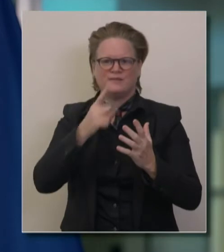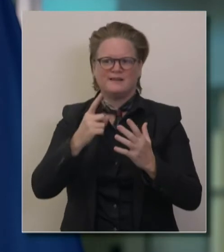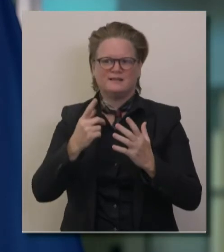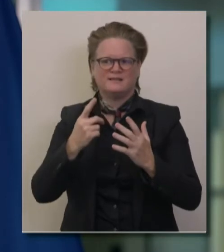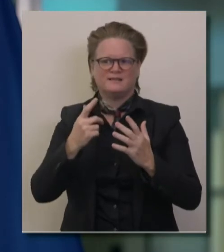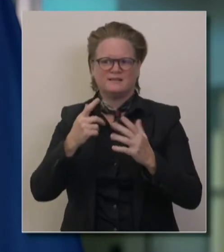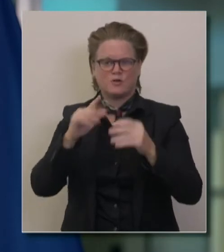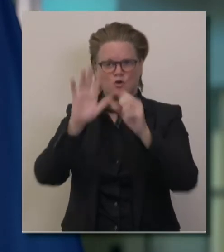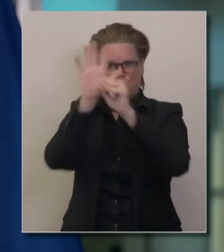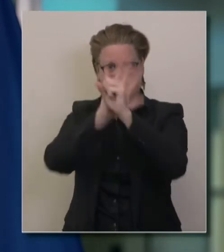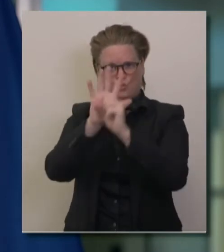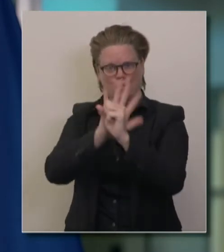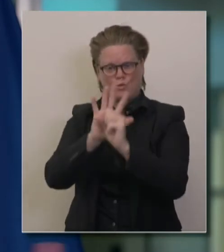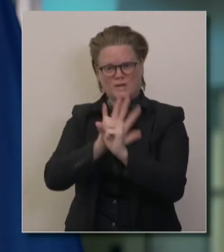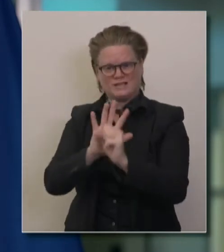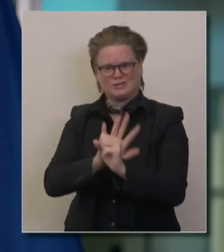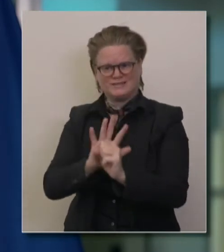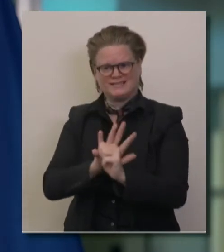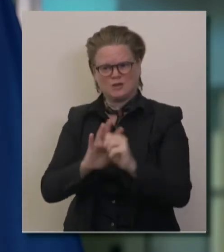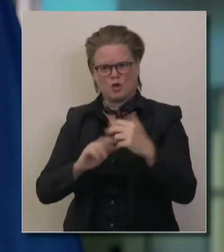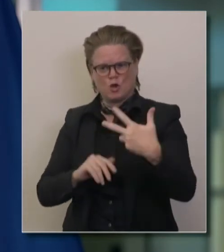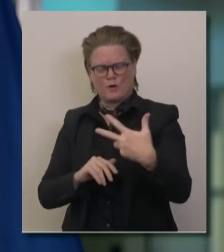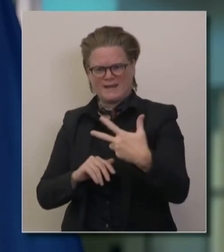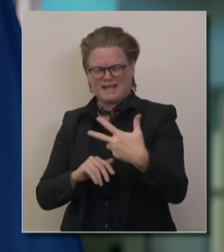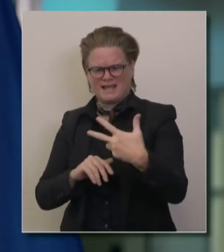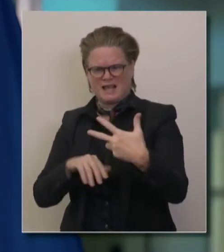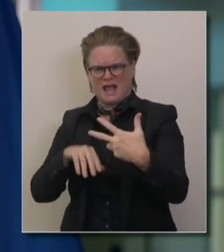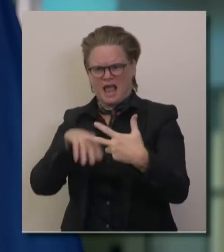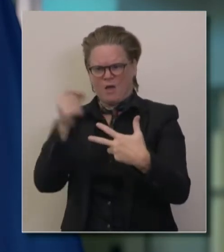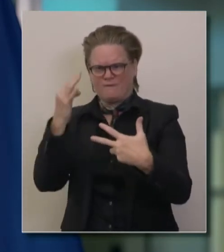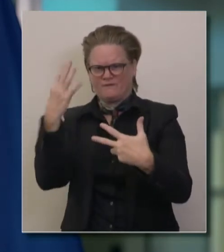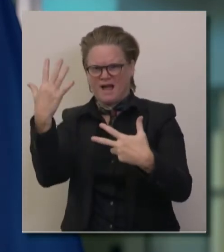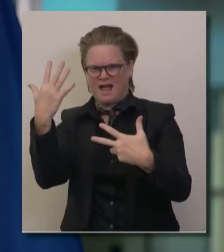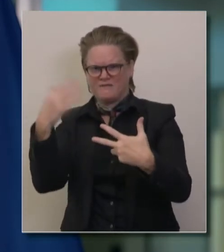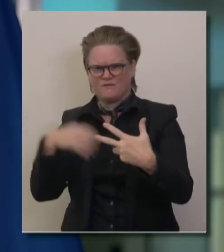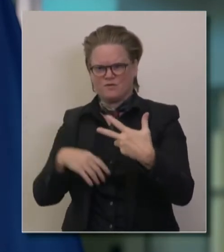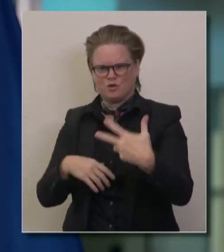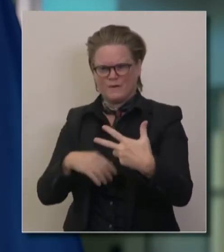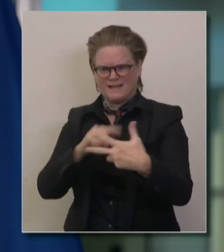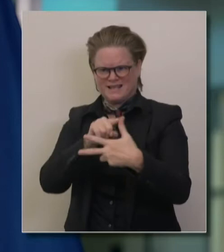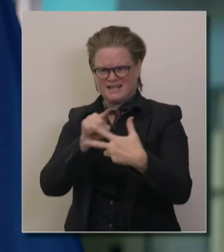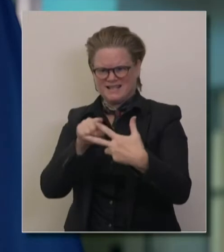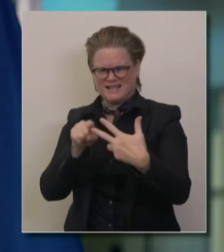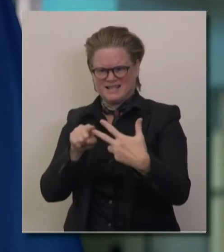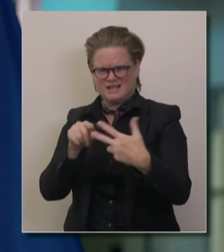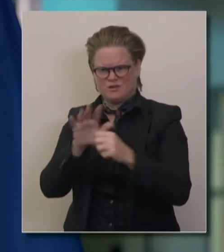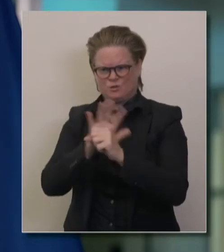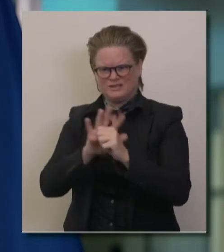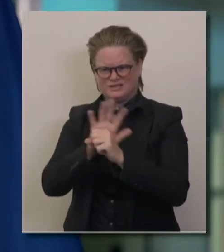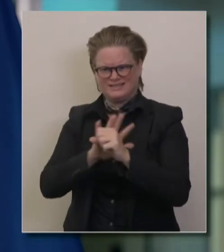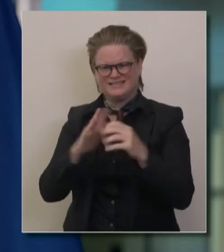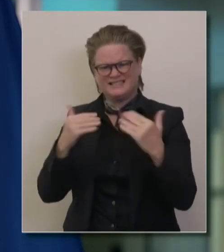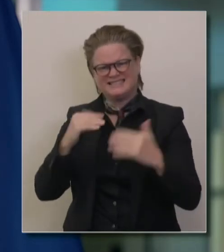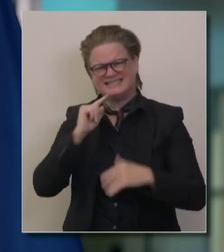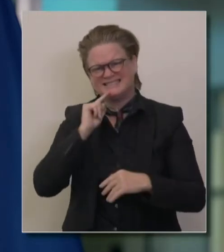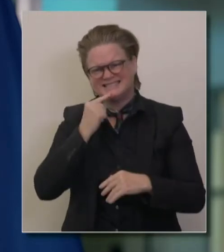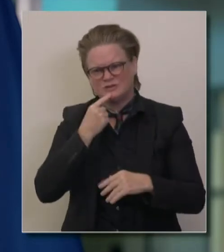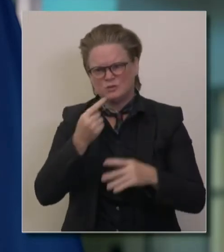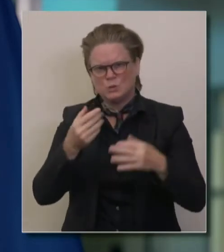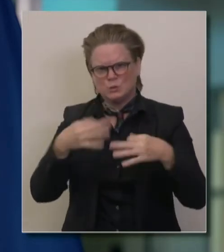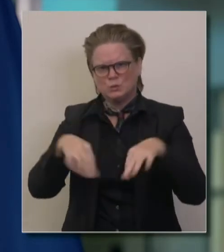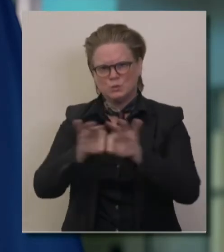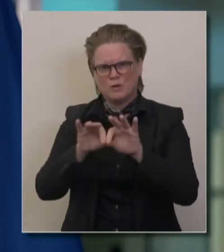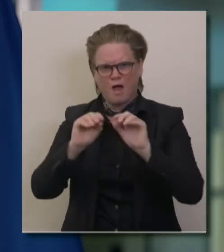neglecting, uh, significant number of individuals. We certainly have two other regions that are not